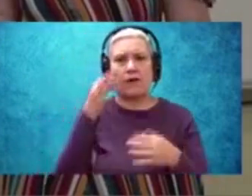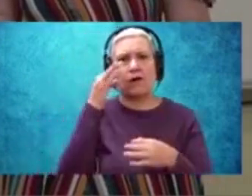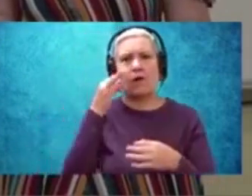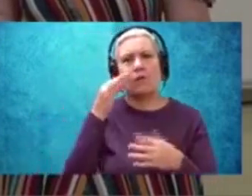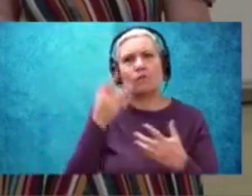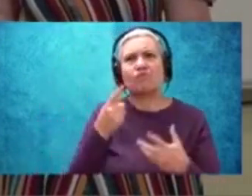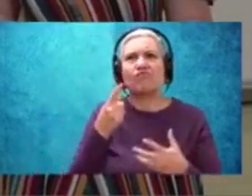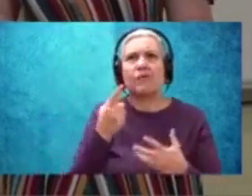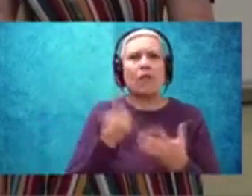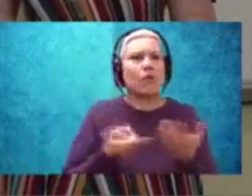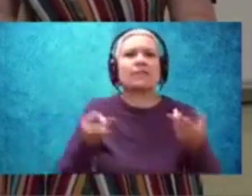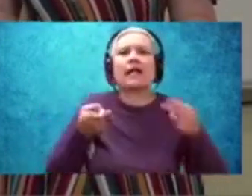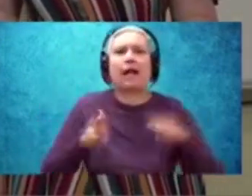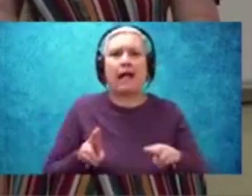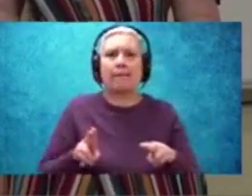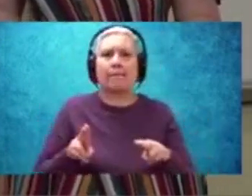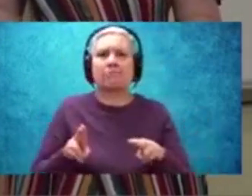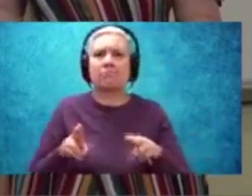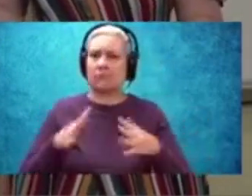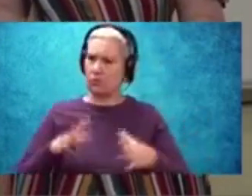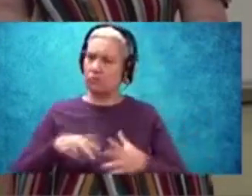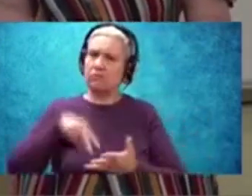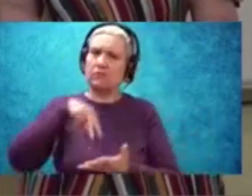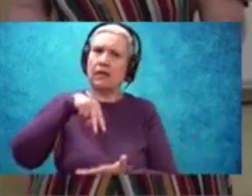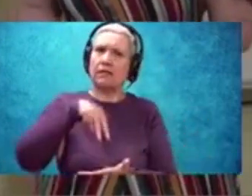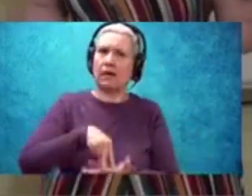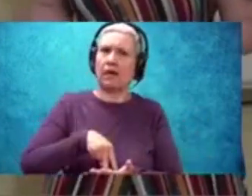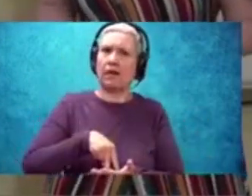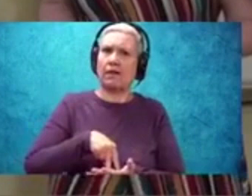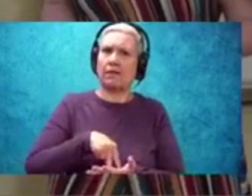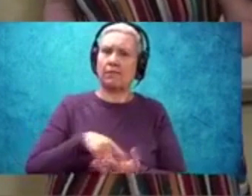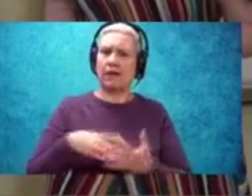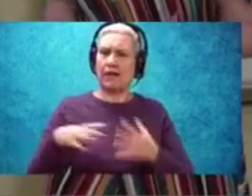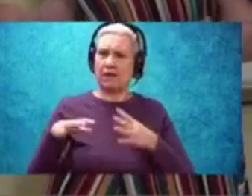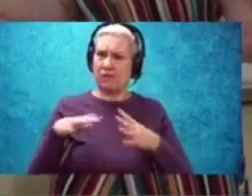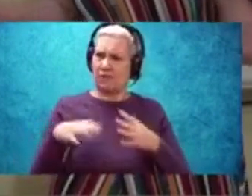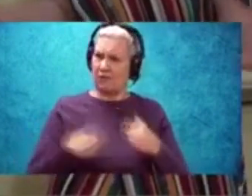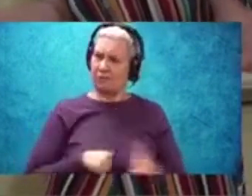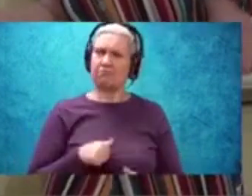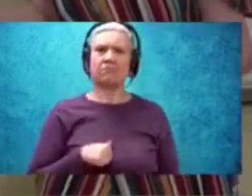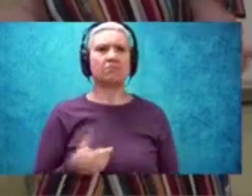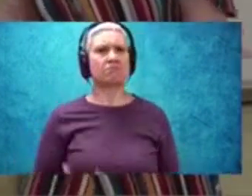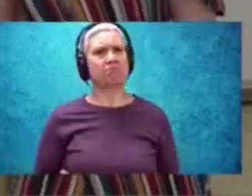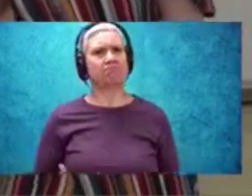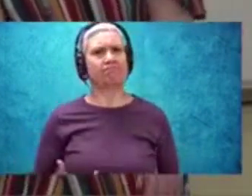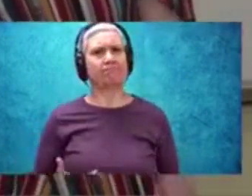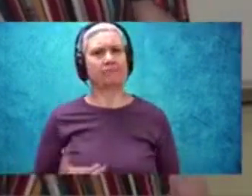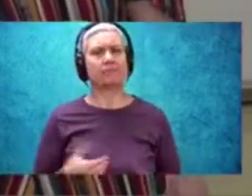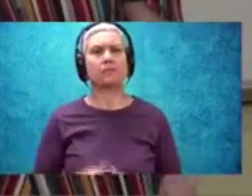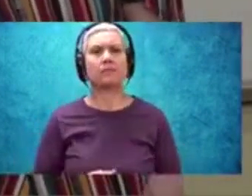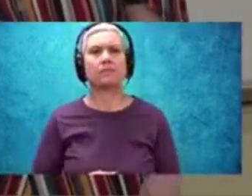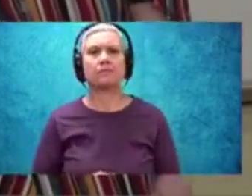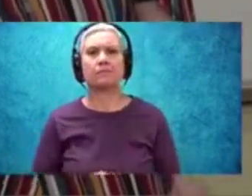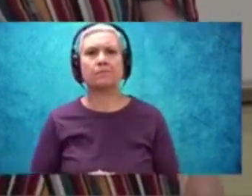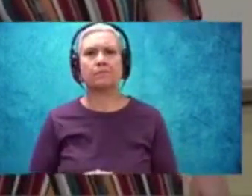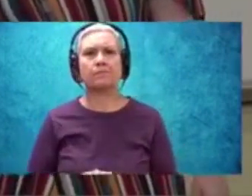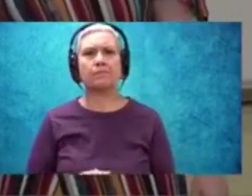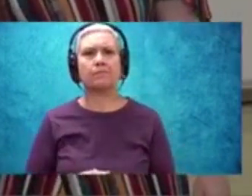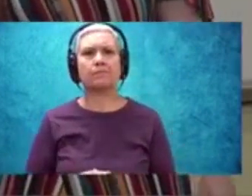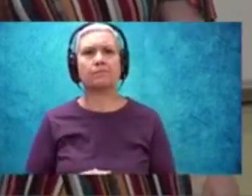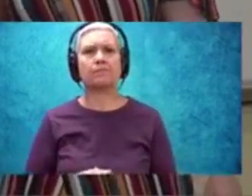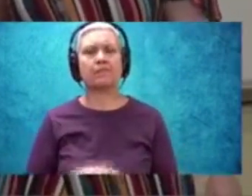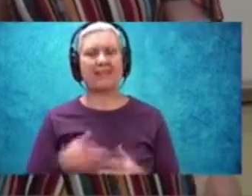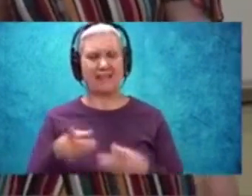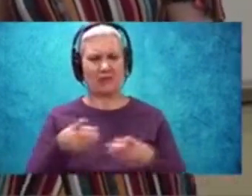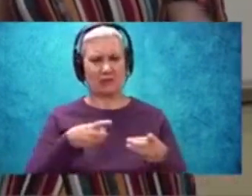dignity. Now, is she talking about roaches here? Maybe, maybe not. Also, look at the description of these